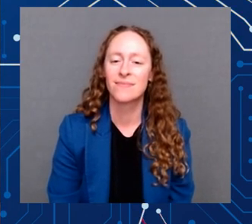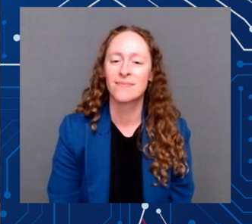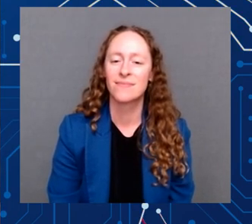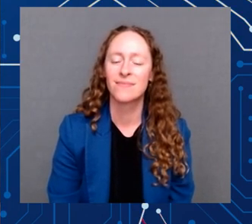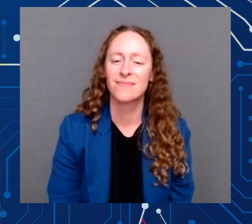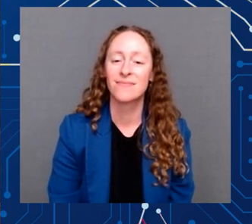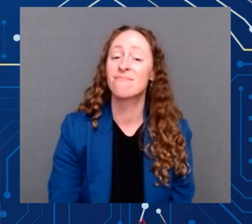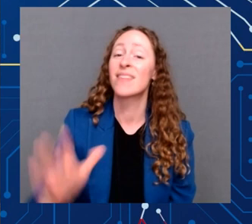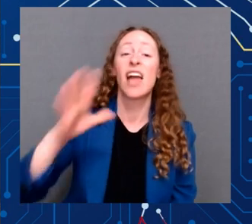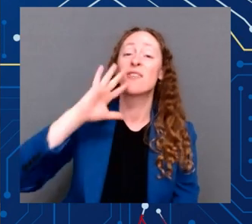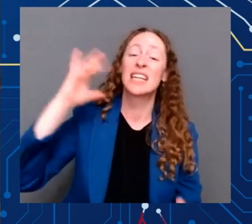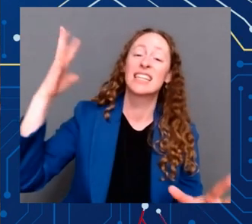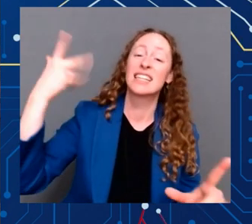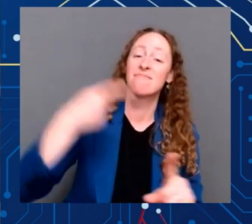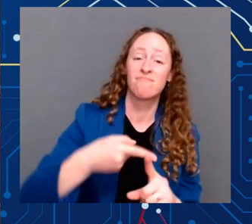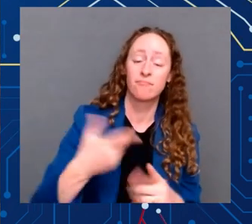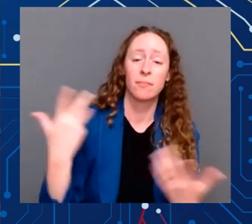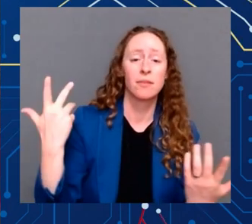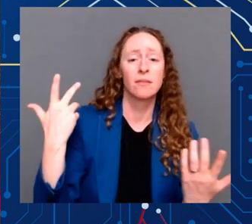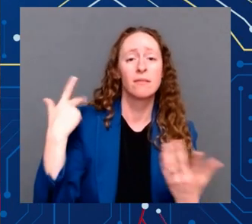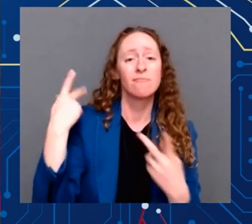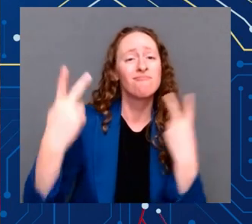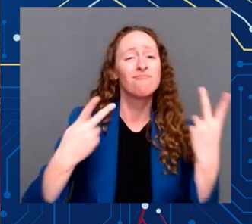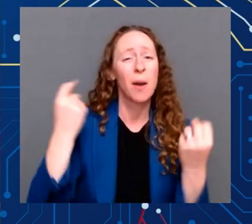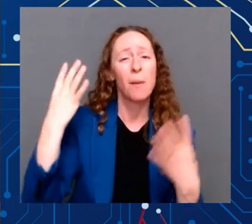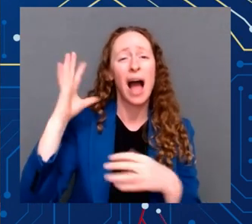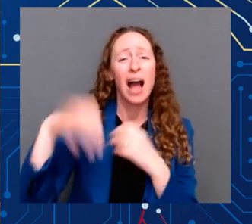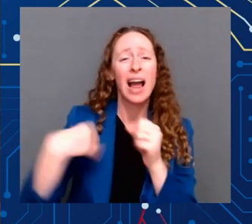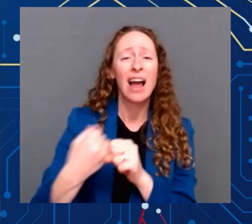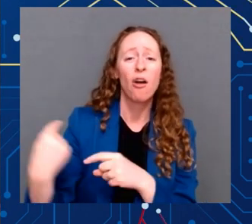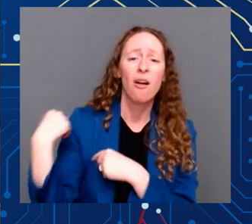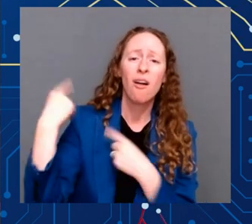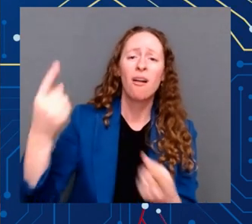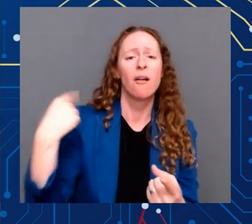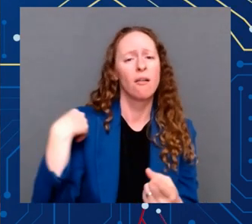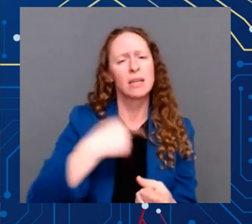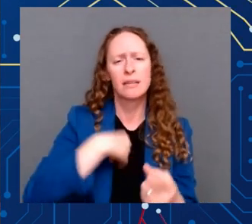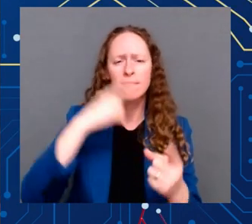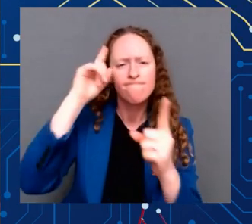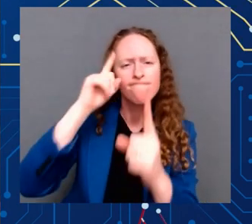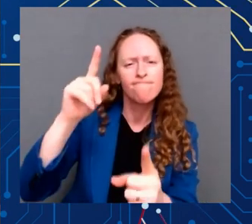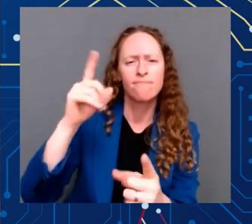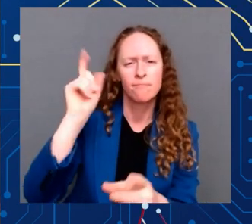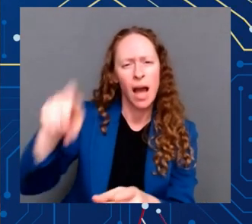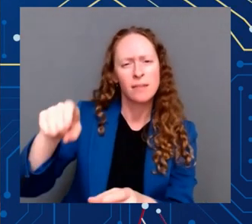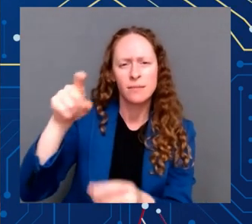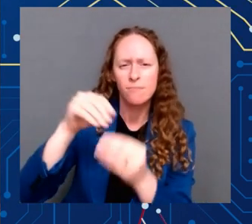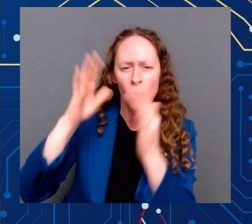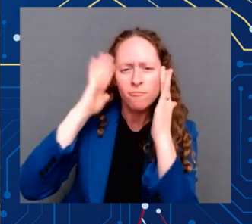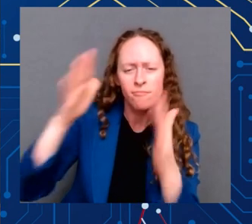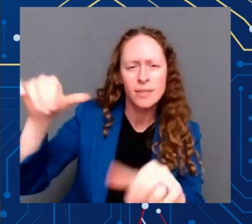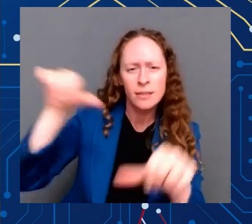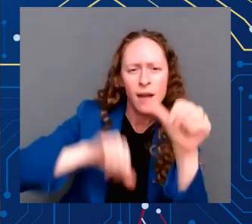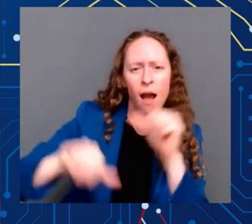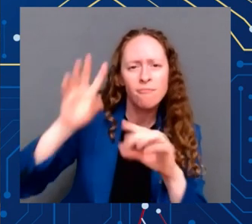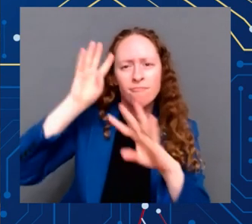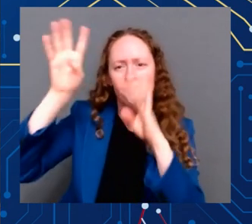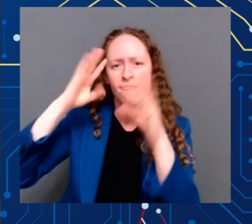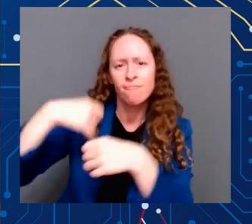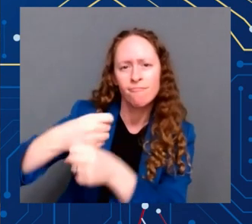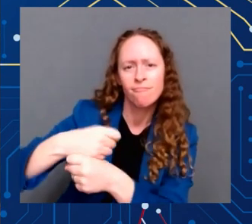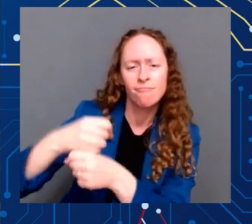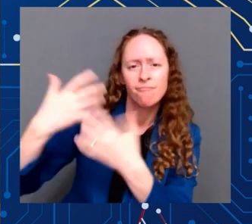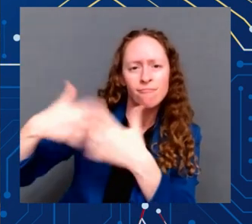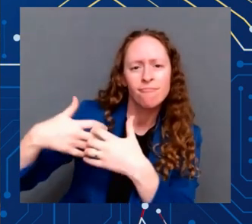research, innovation, and advanced manufacturing that made us the envy of the world. Today, we face the great task of